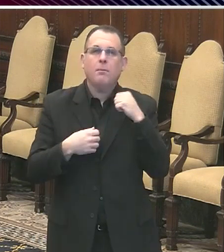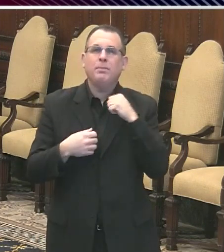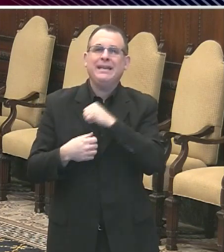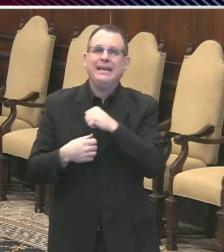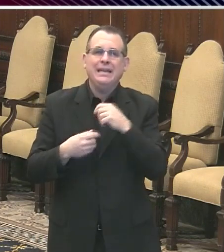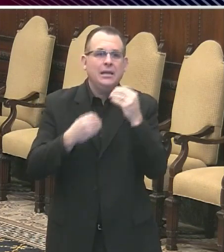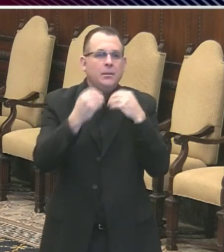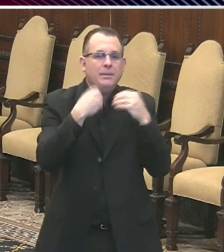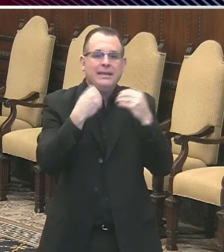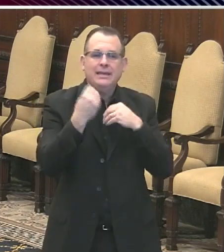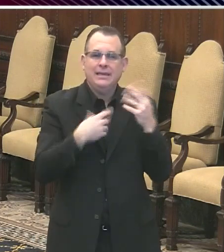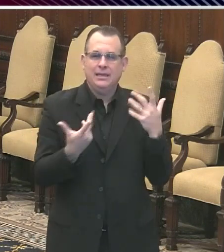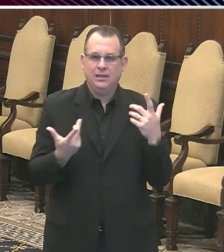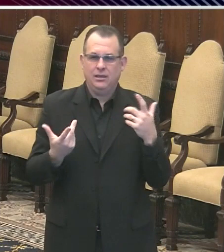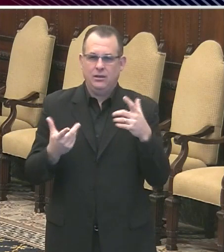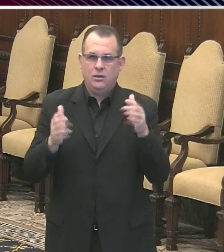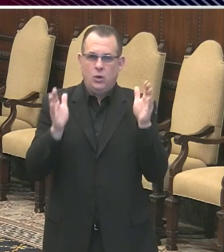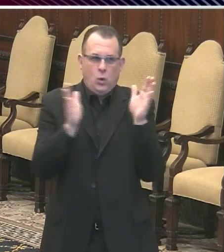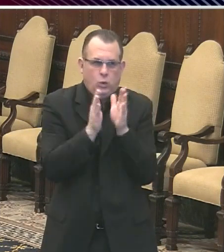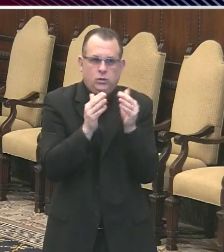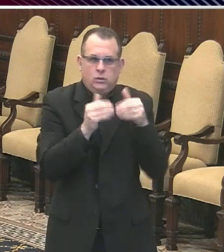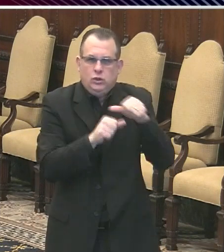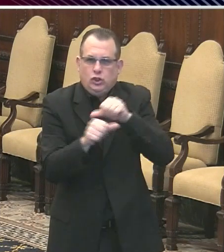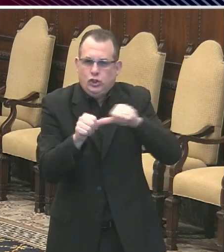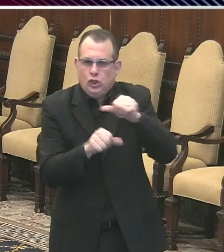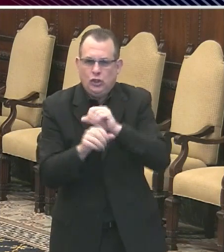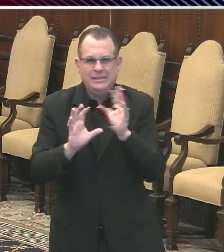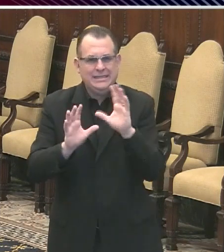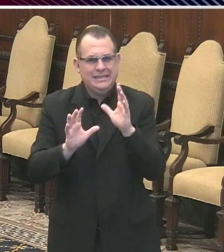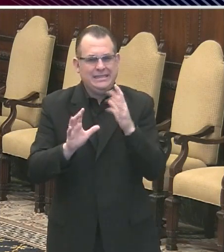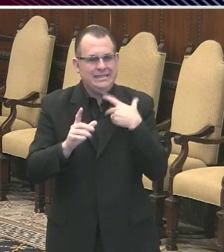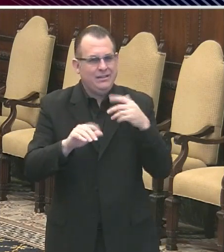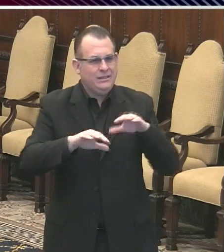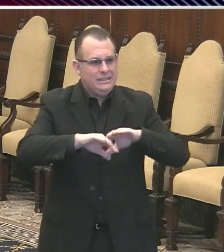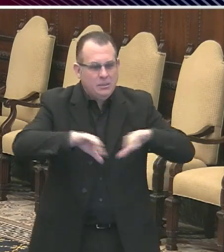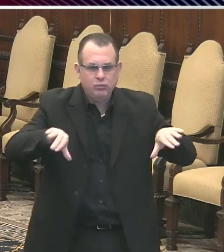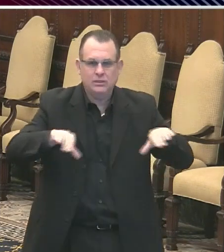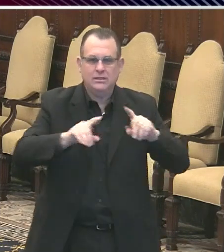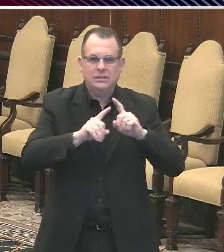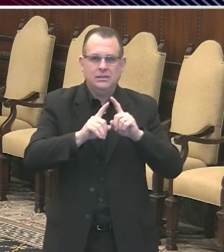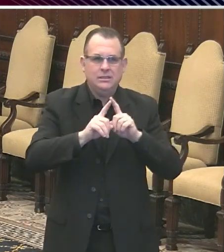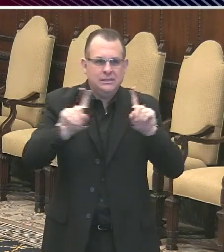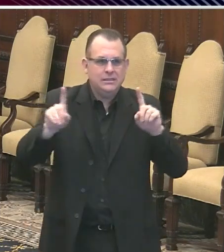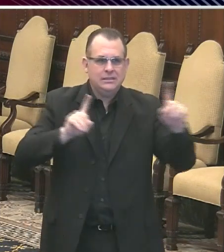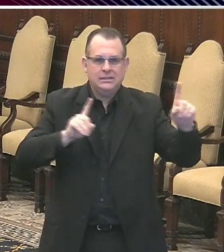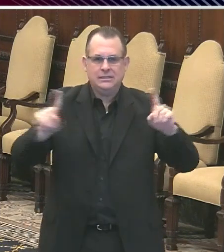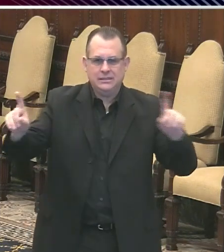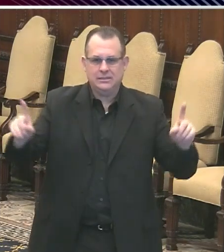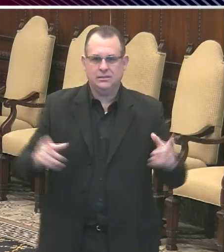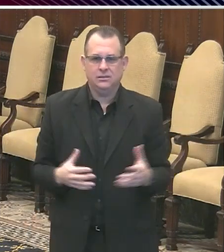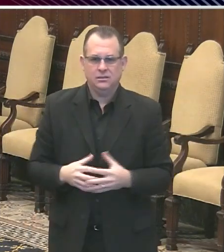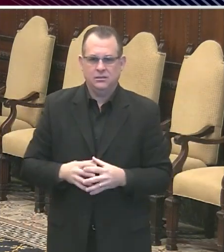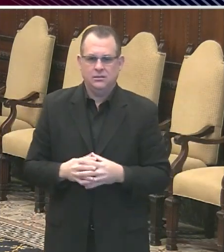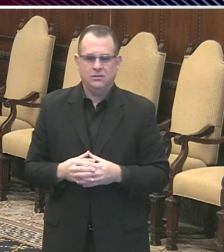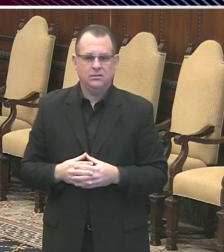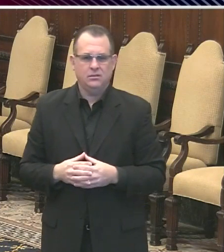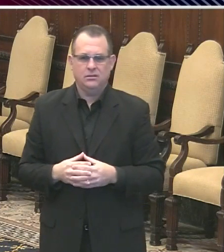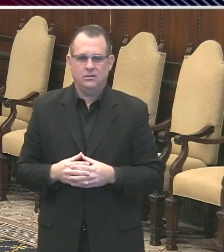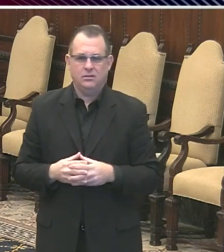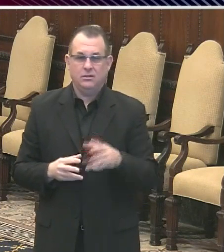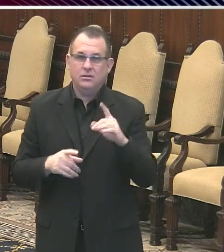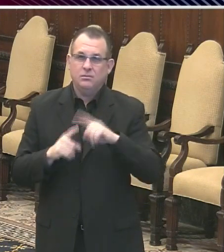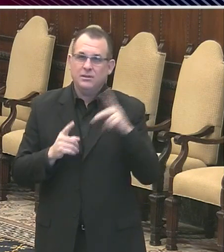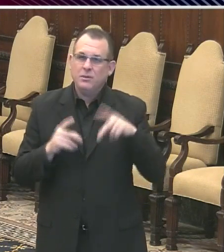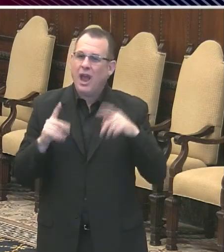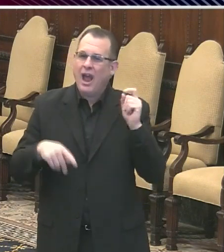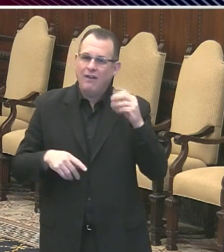wish people would. I've seen people picnicking outside the six-foot rule. So people just have to be, as I've said many times before, people have to